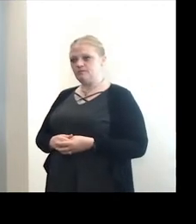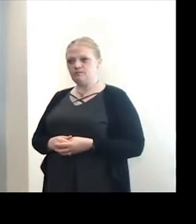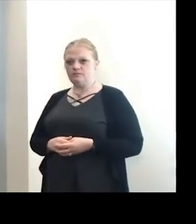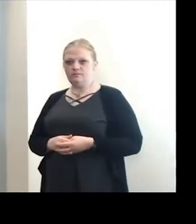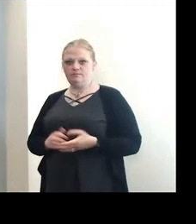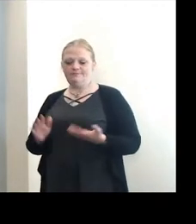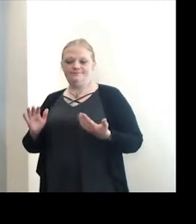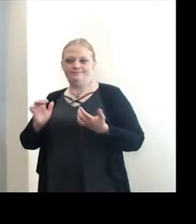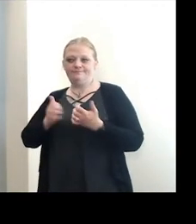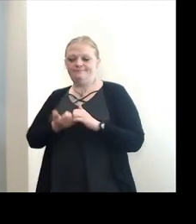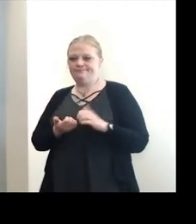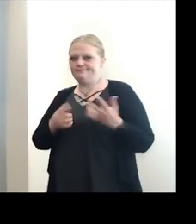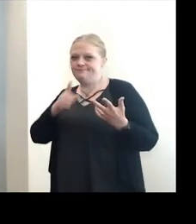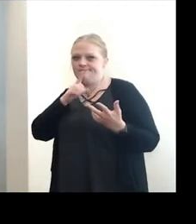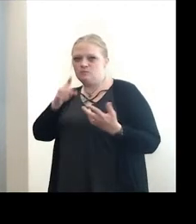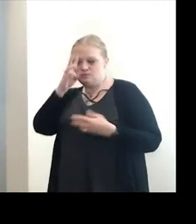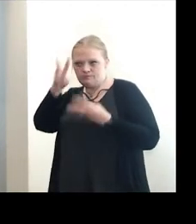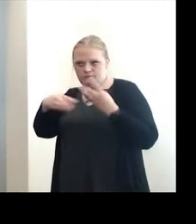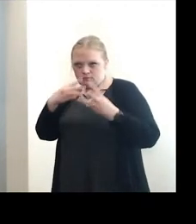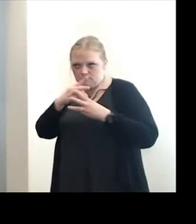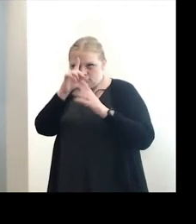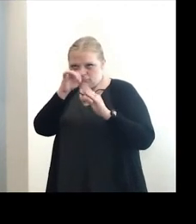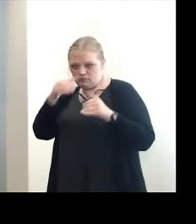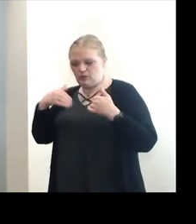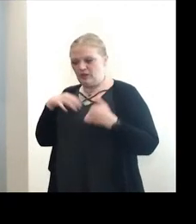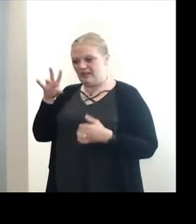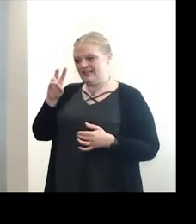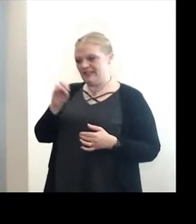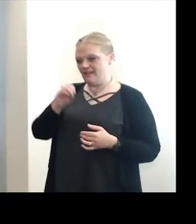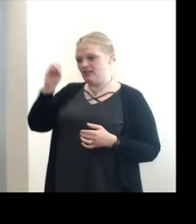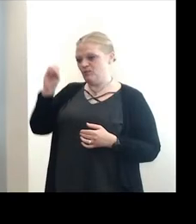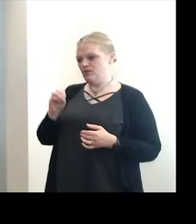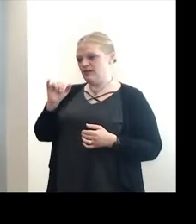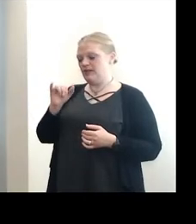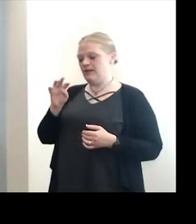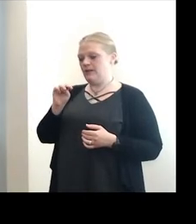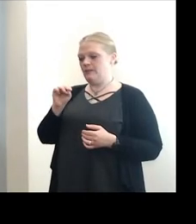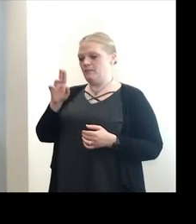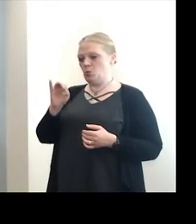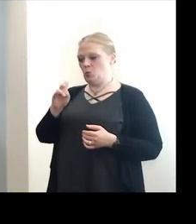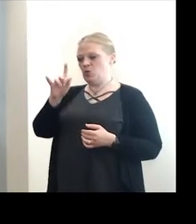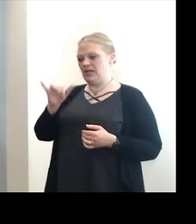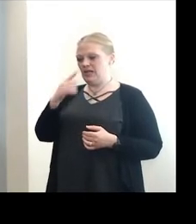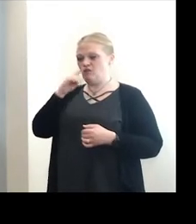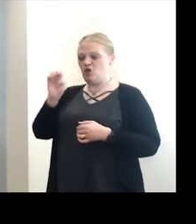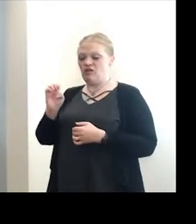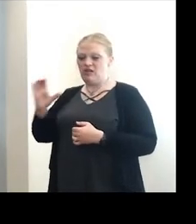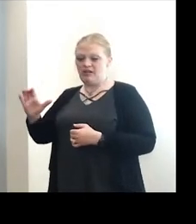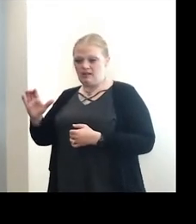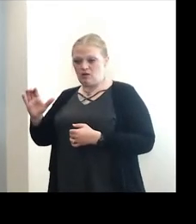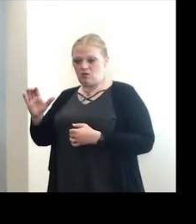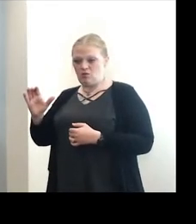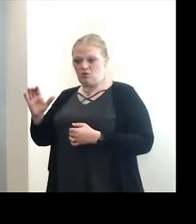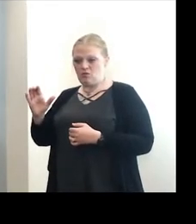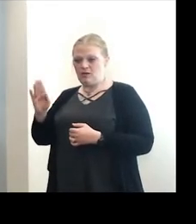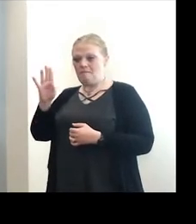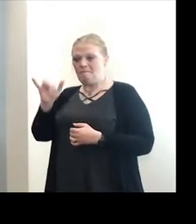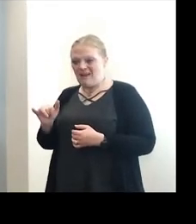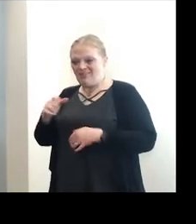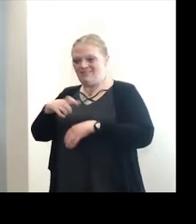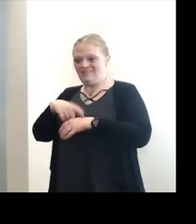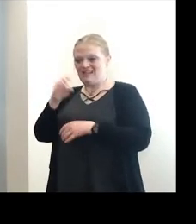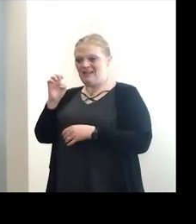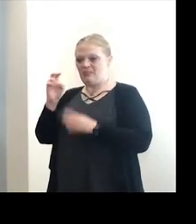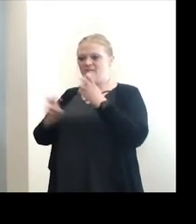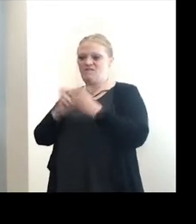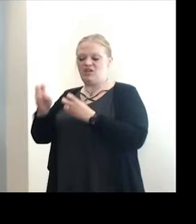realistic is it to have a 70% immunity for Erie County by the time that the Erie County Fair rolls around?